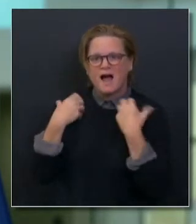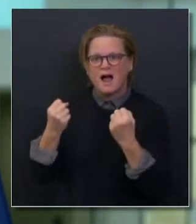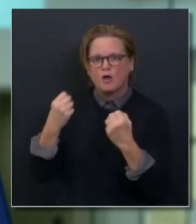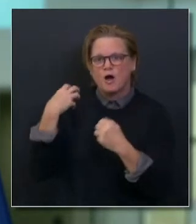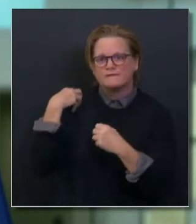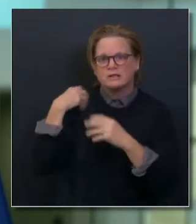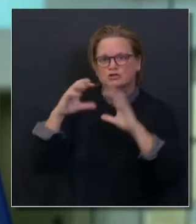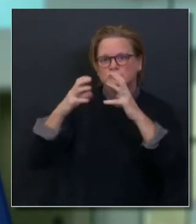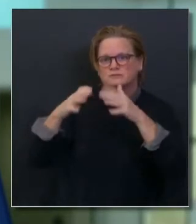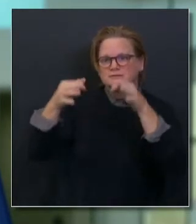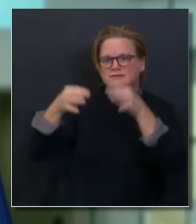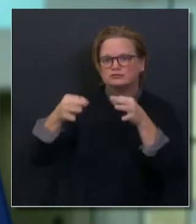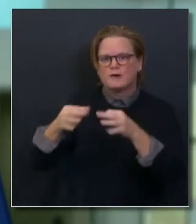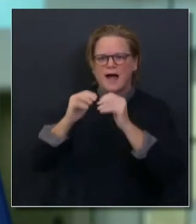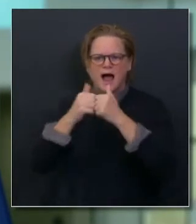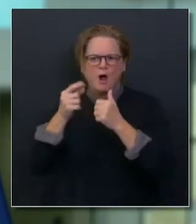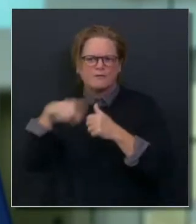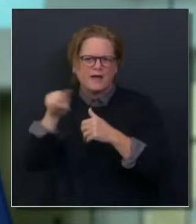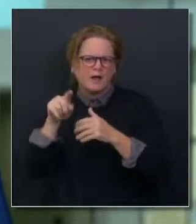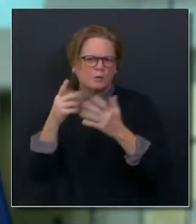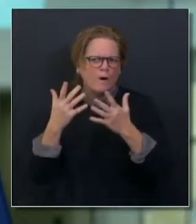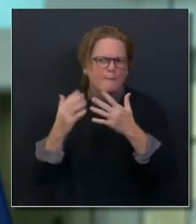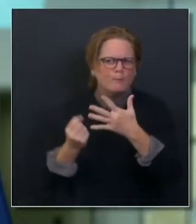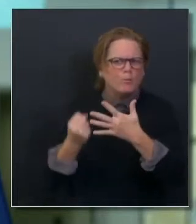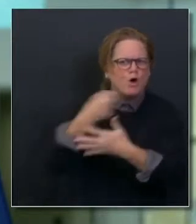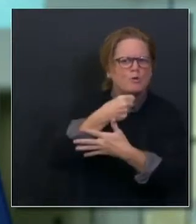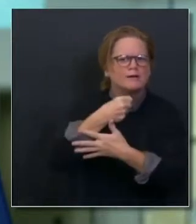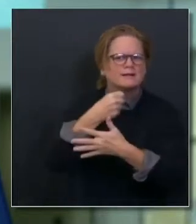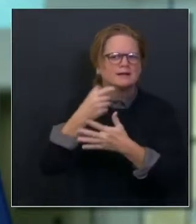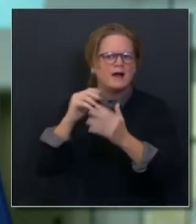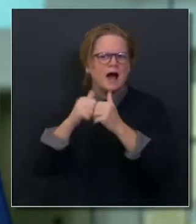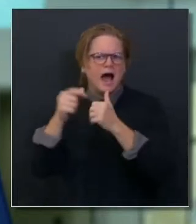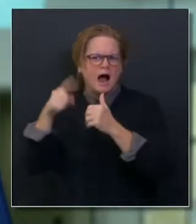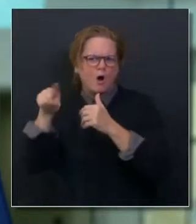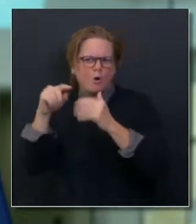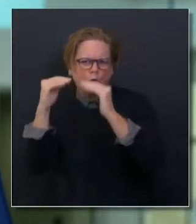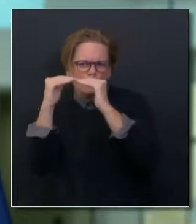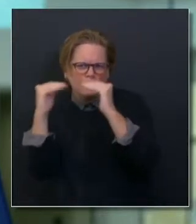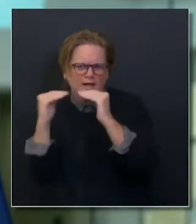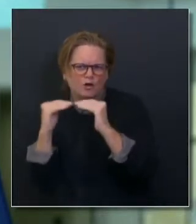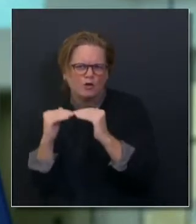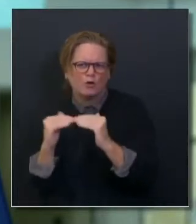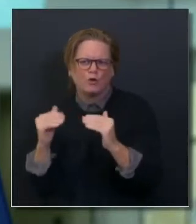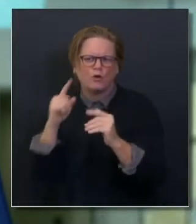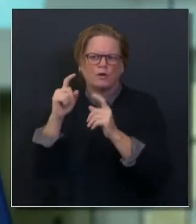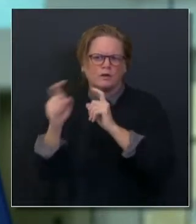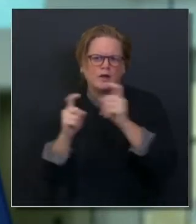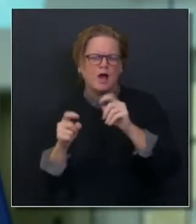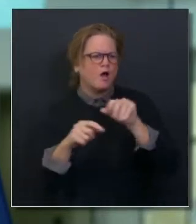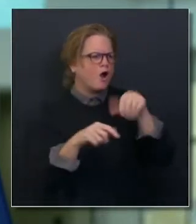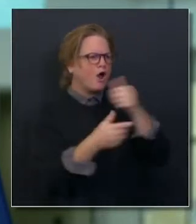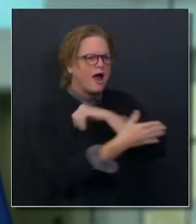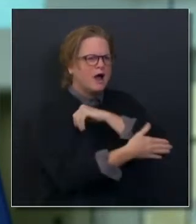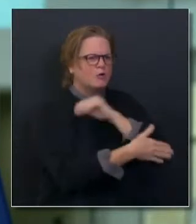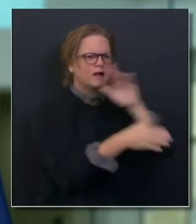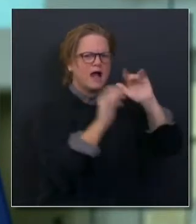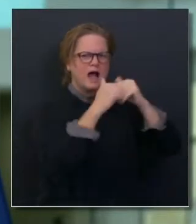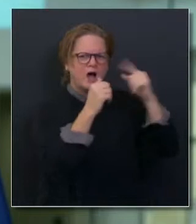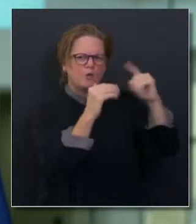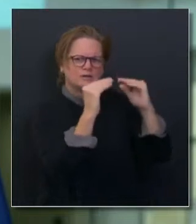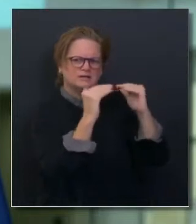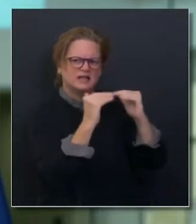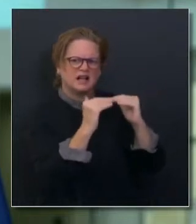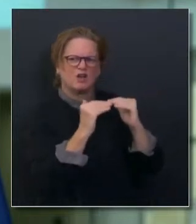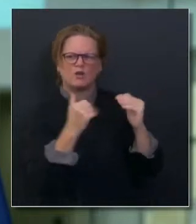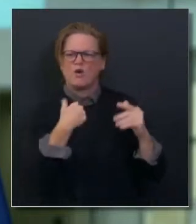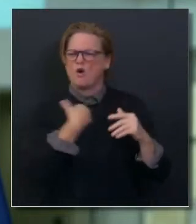by in, getting clear understanding, so that we really do hope that their ability to navigate and drive where vaccines